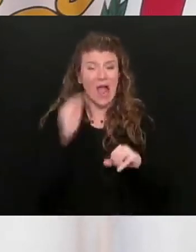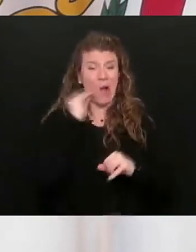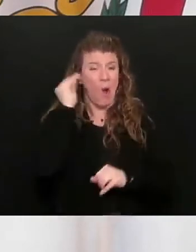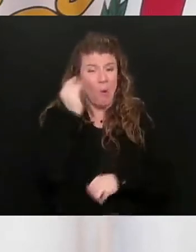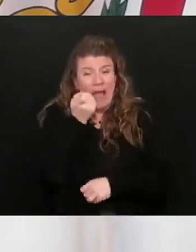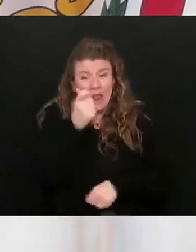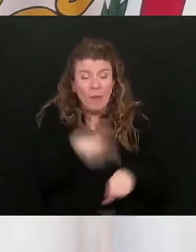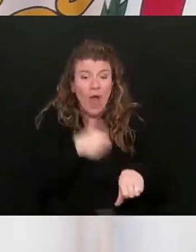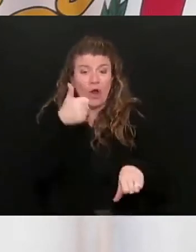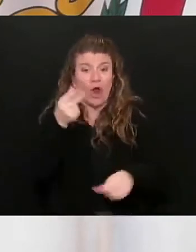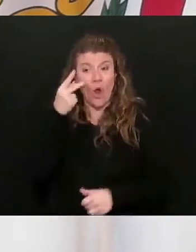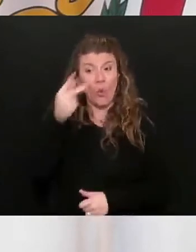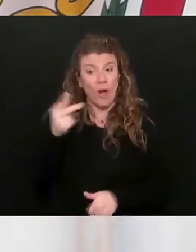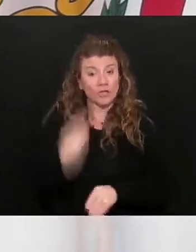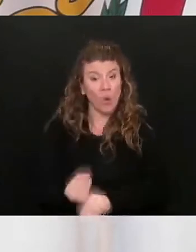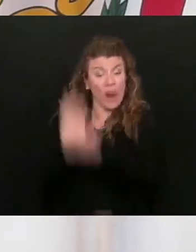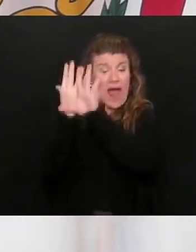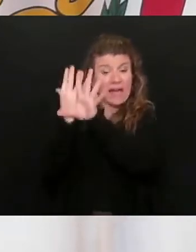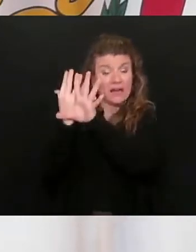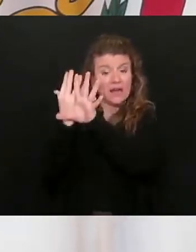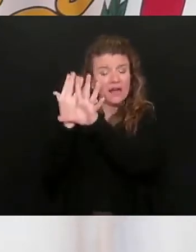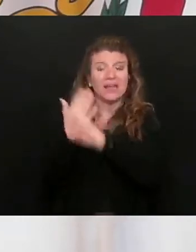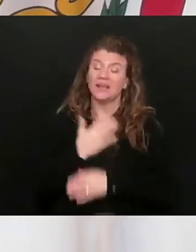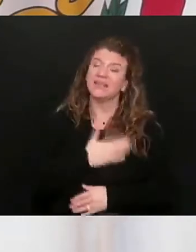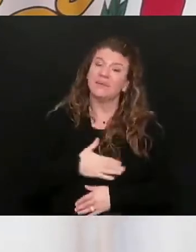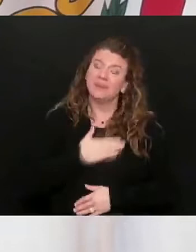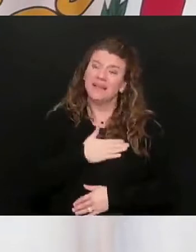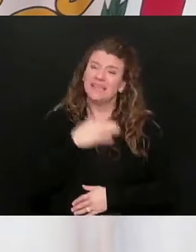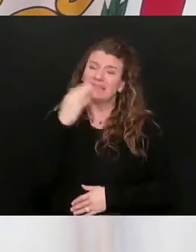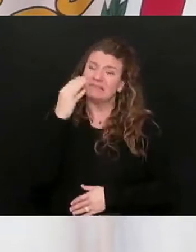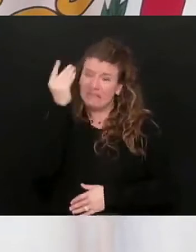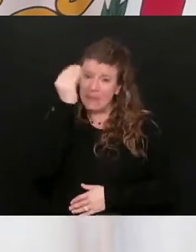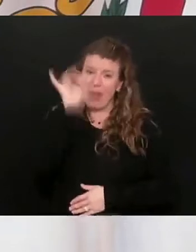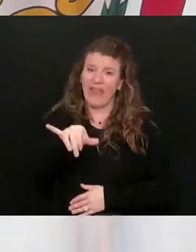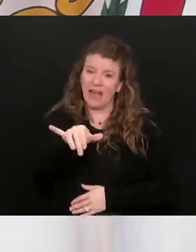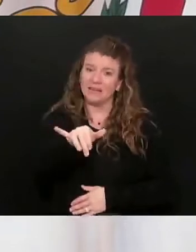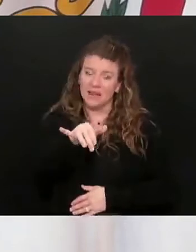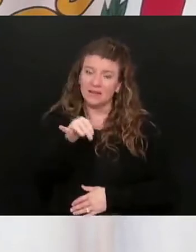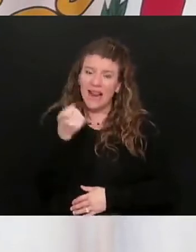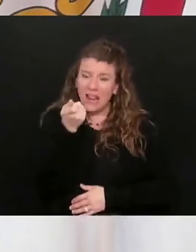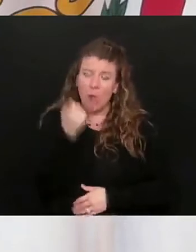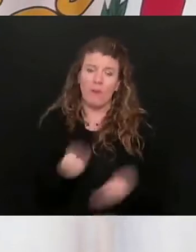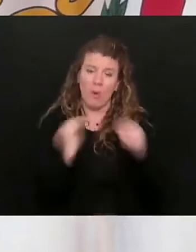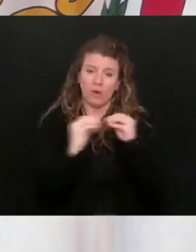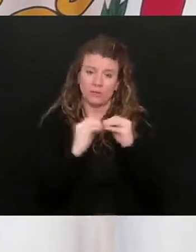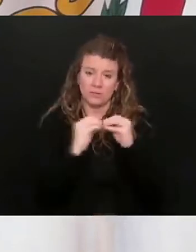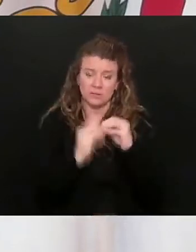you can get your church services online or whatever, you may really want to look at doing that for just a little bit longer.